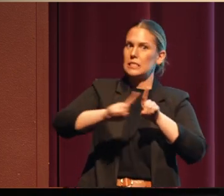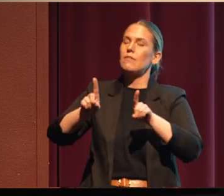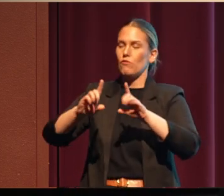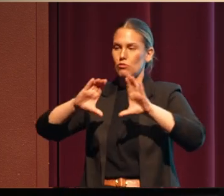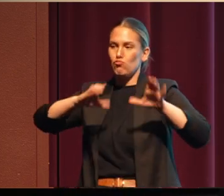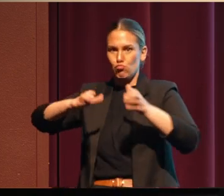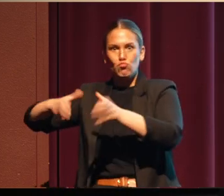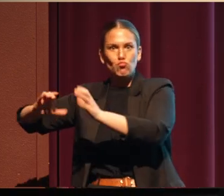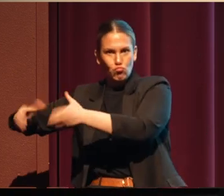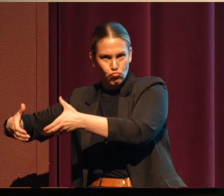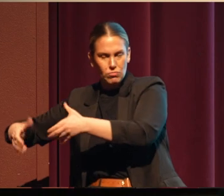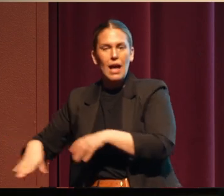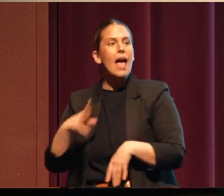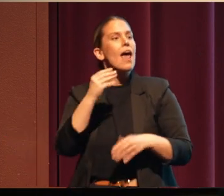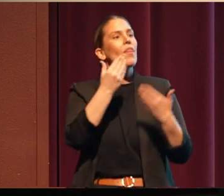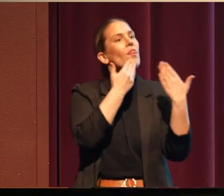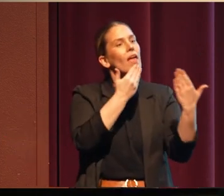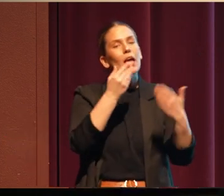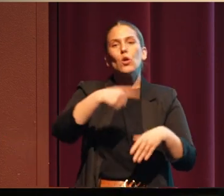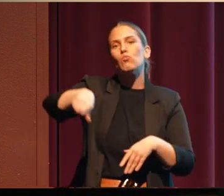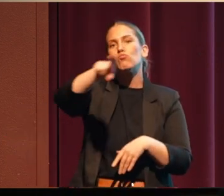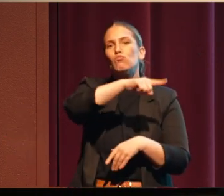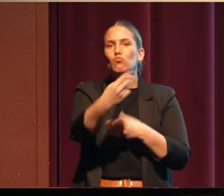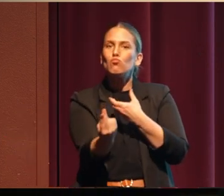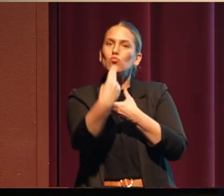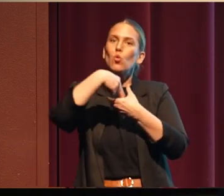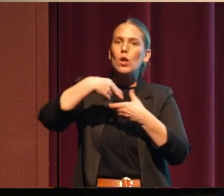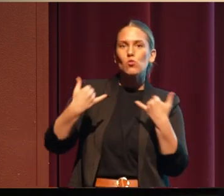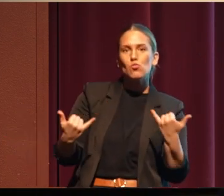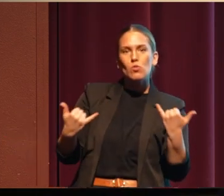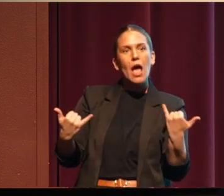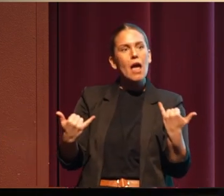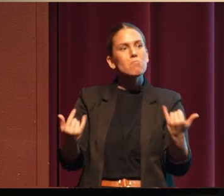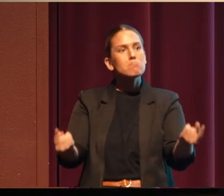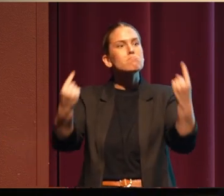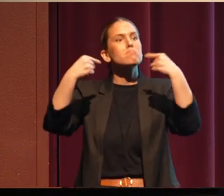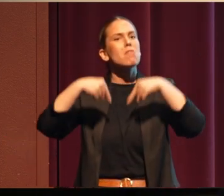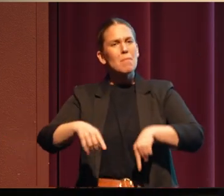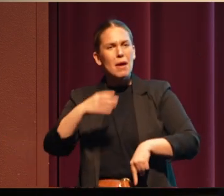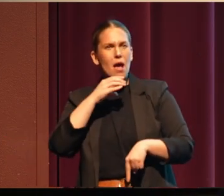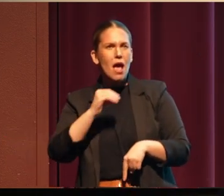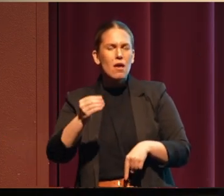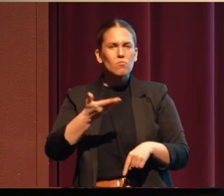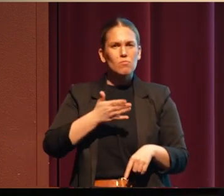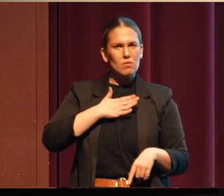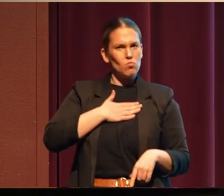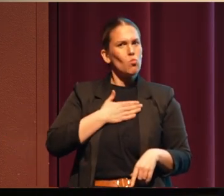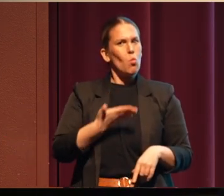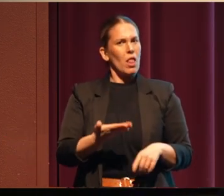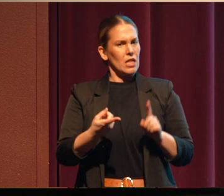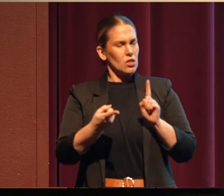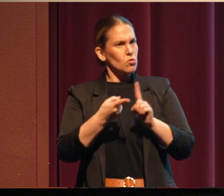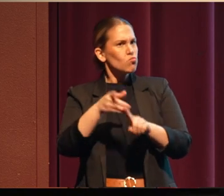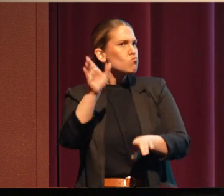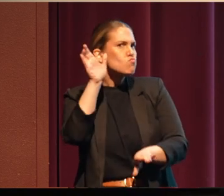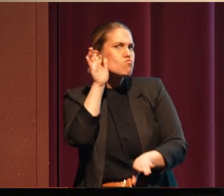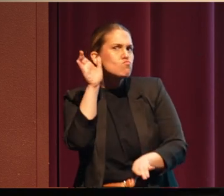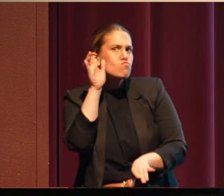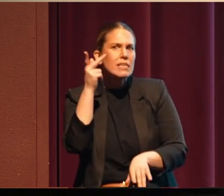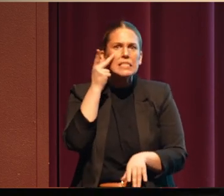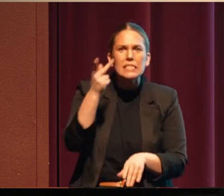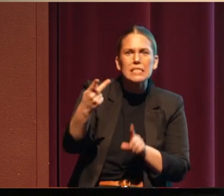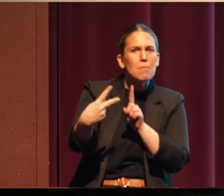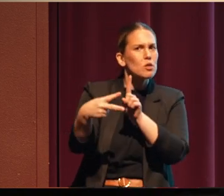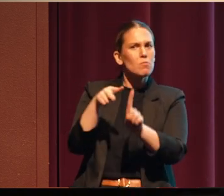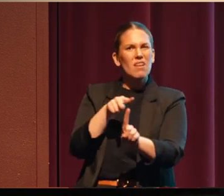thank all of you for showing up today and being willing to listen to maybe a perspective that's not